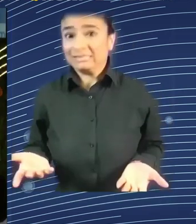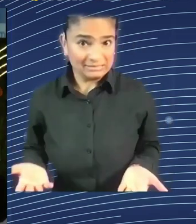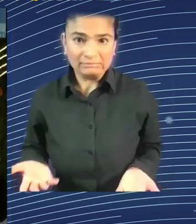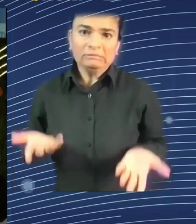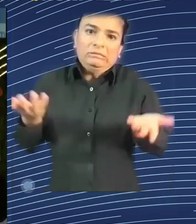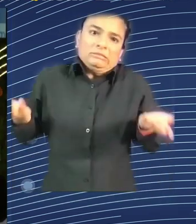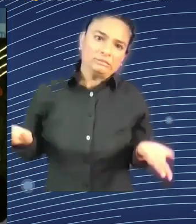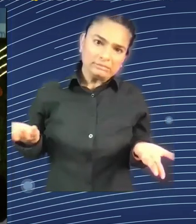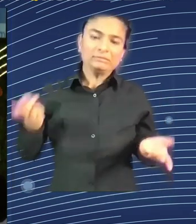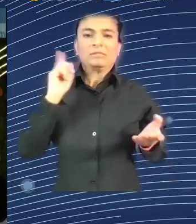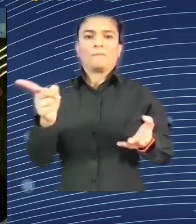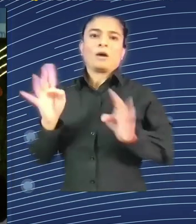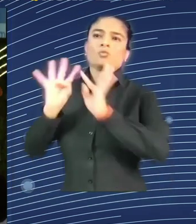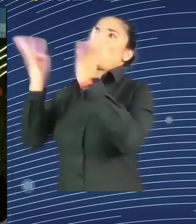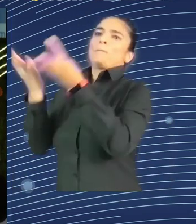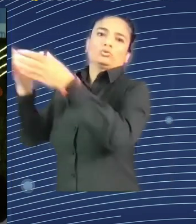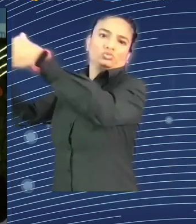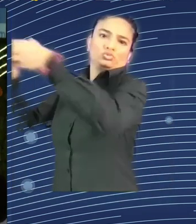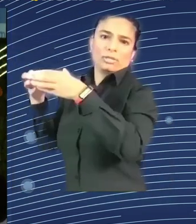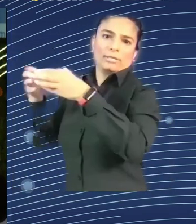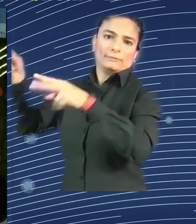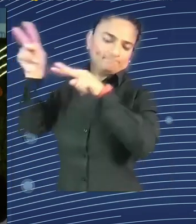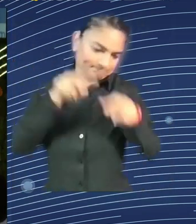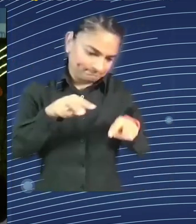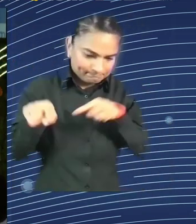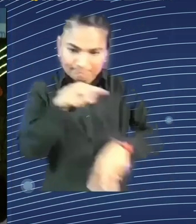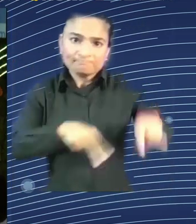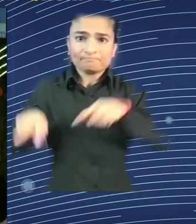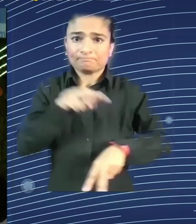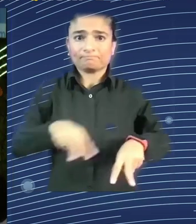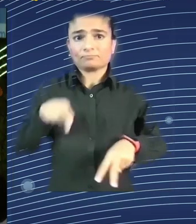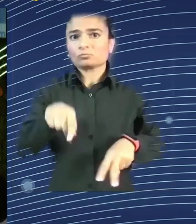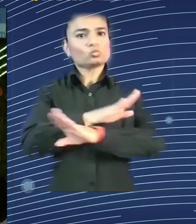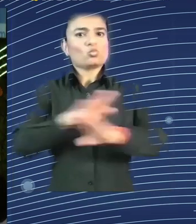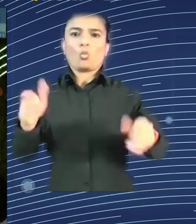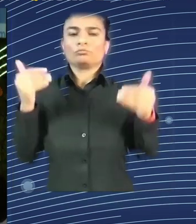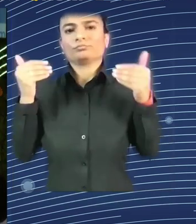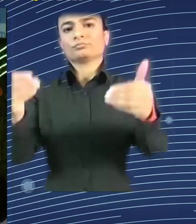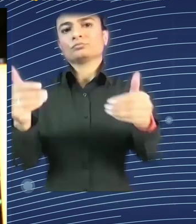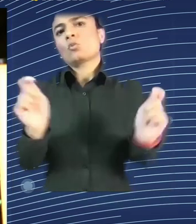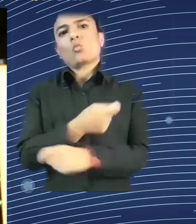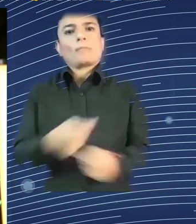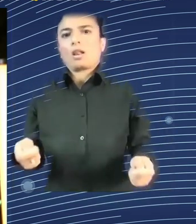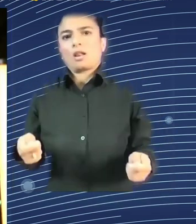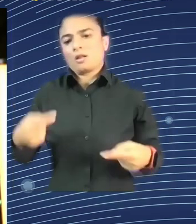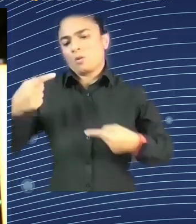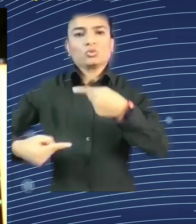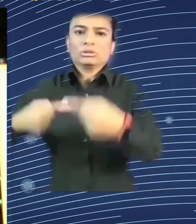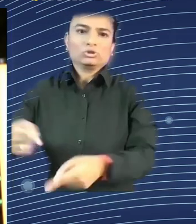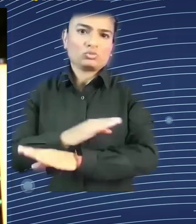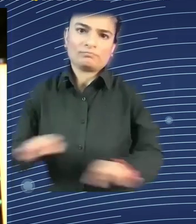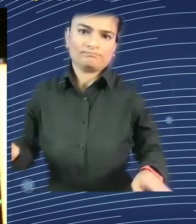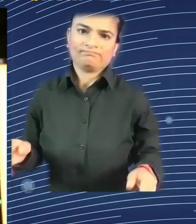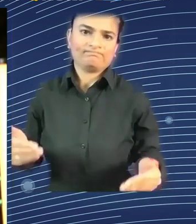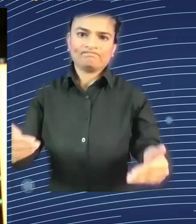proceed to the normal procedure because it was at the initiative, by the way, of the employers to say we